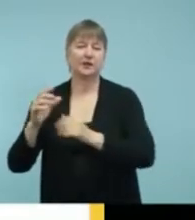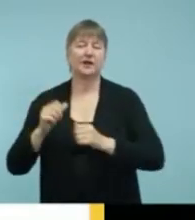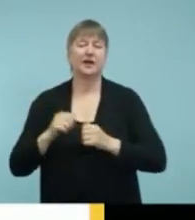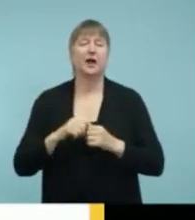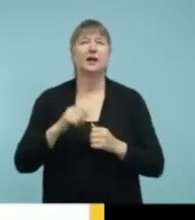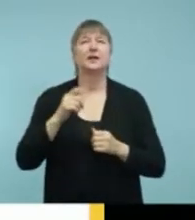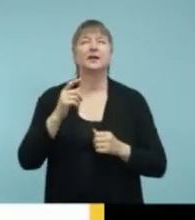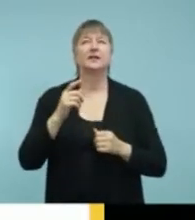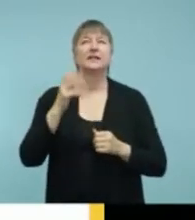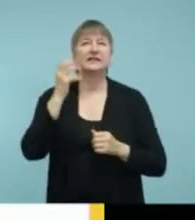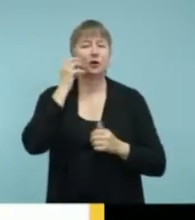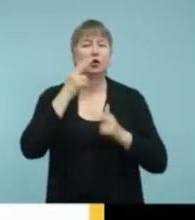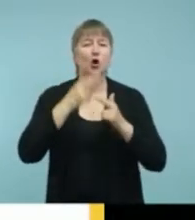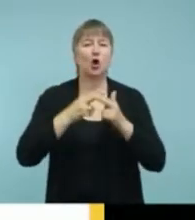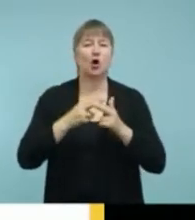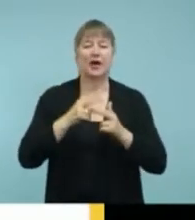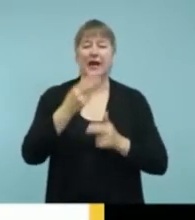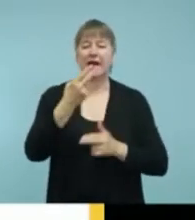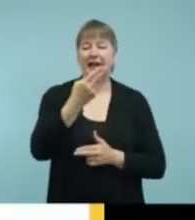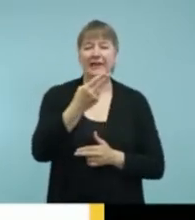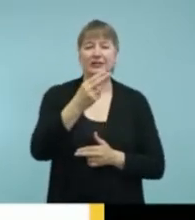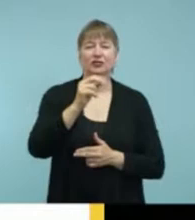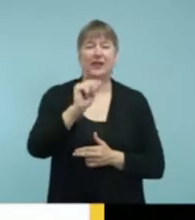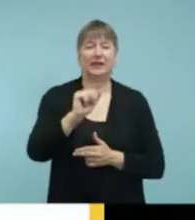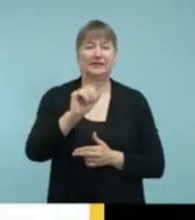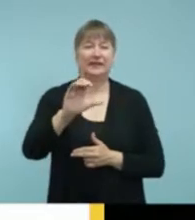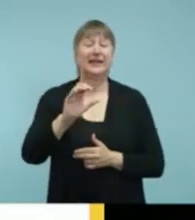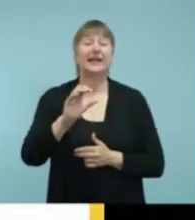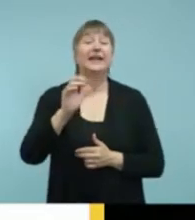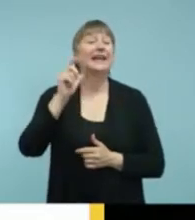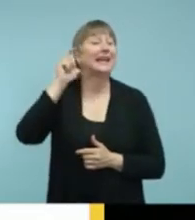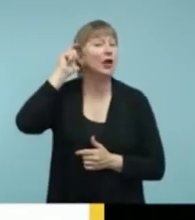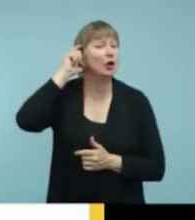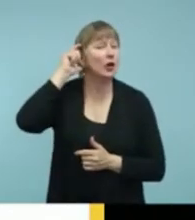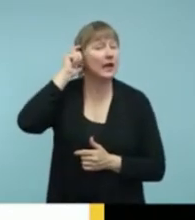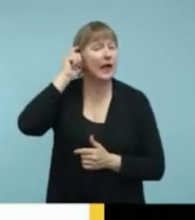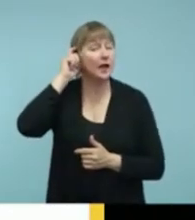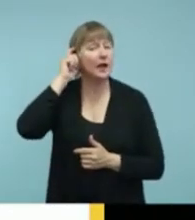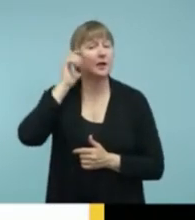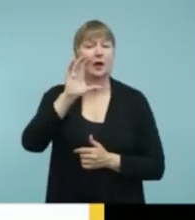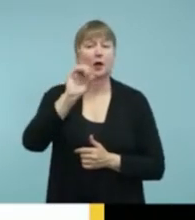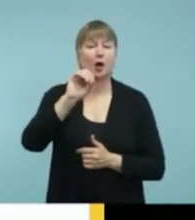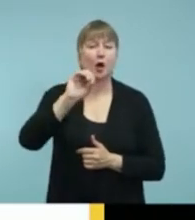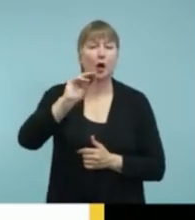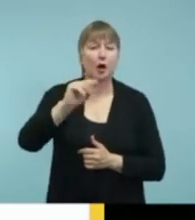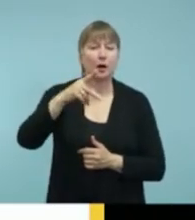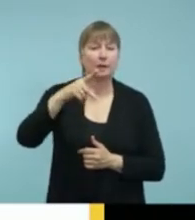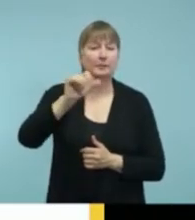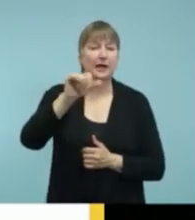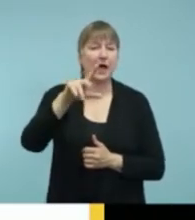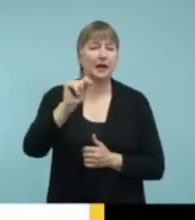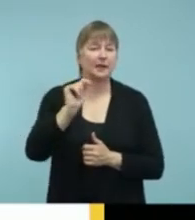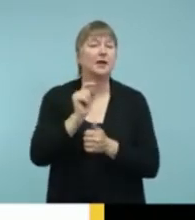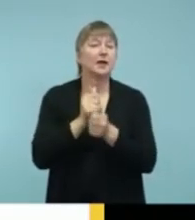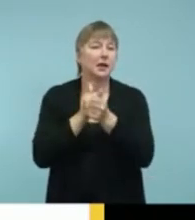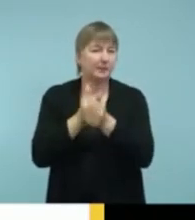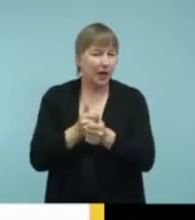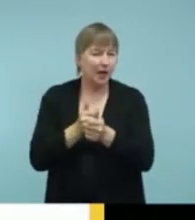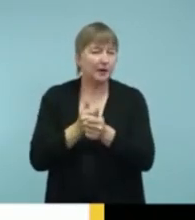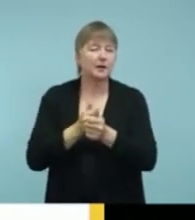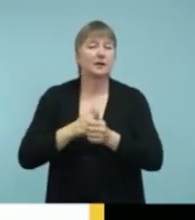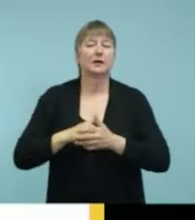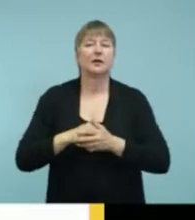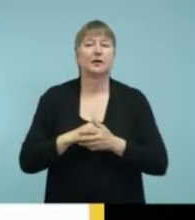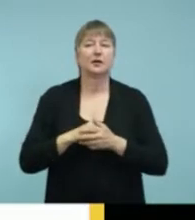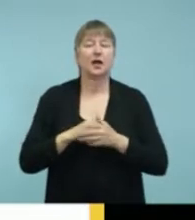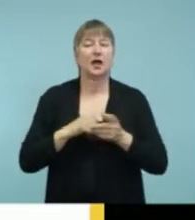or compatible, HAC. And that means there's going to be less interference. When you listen to it, it's going to be pretty